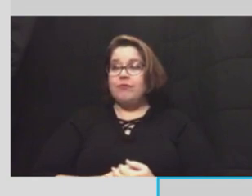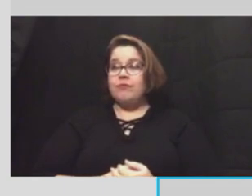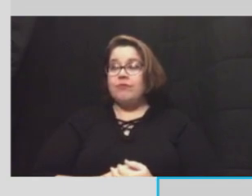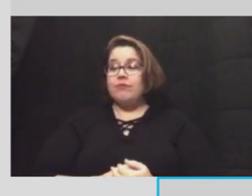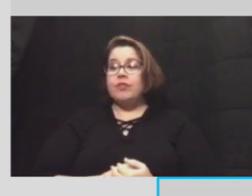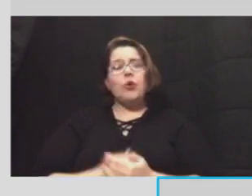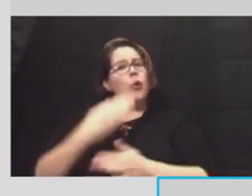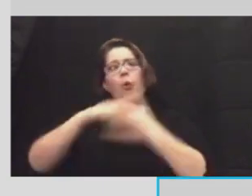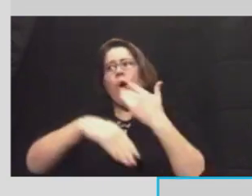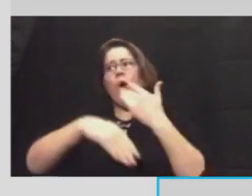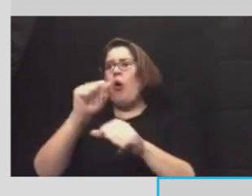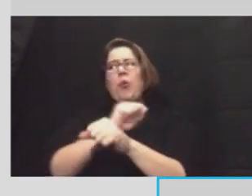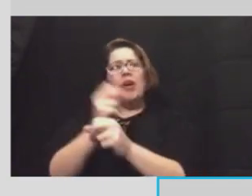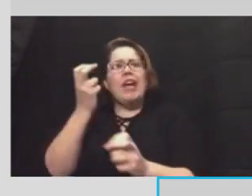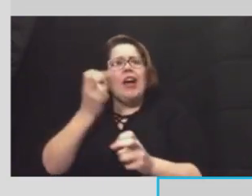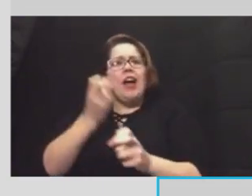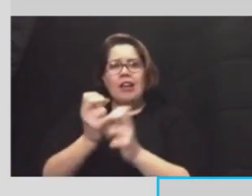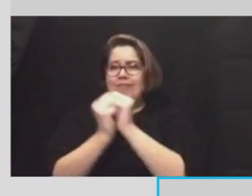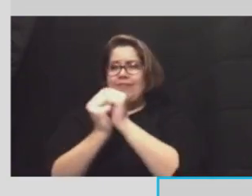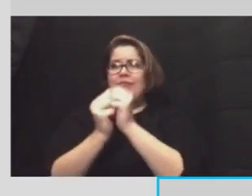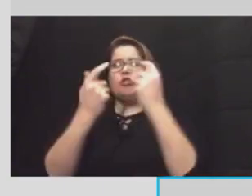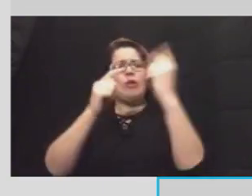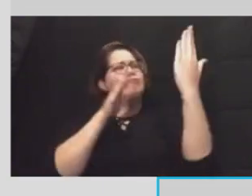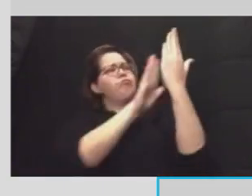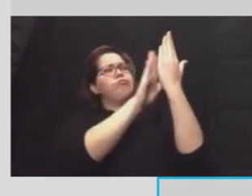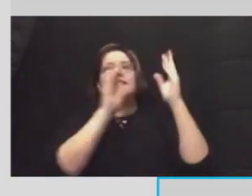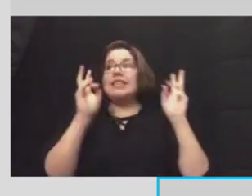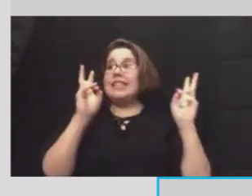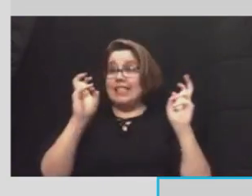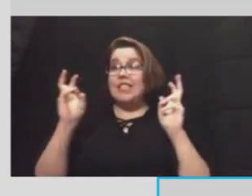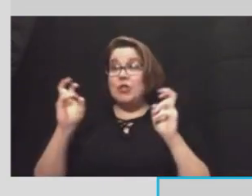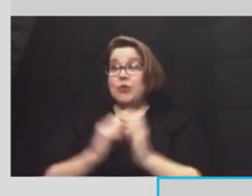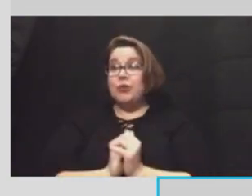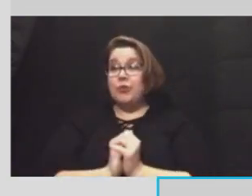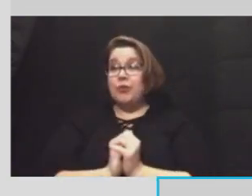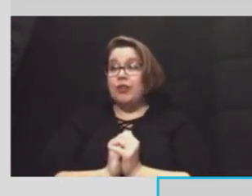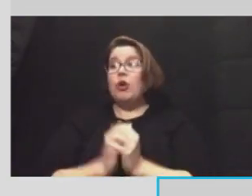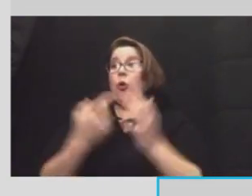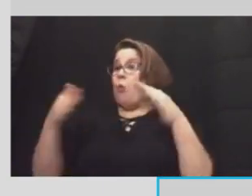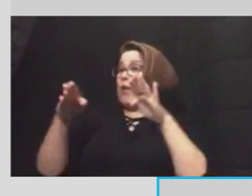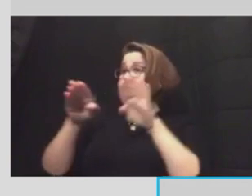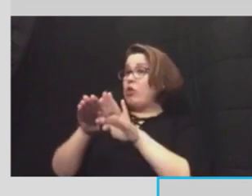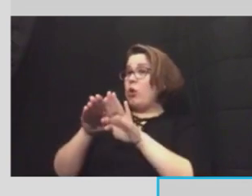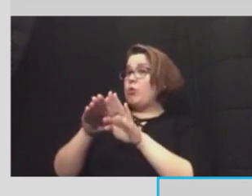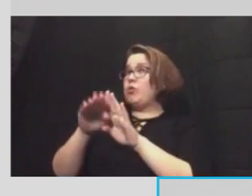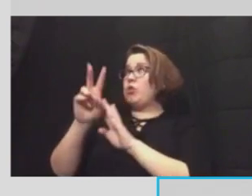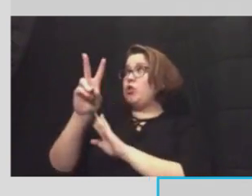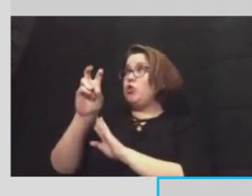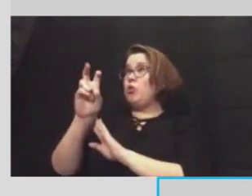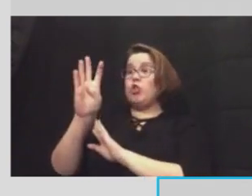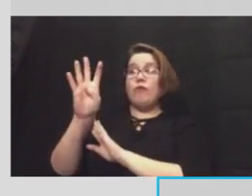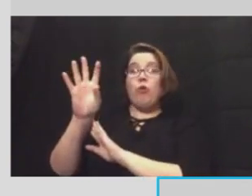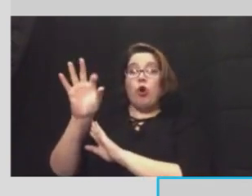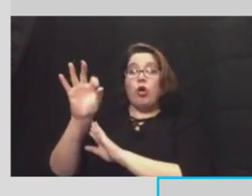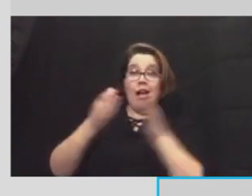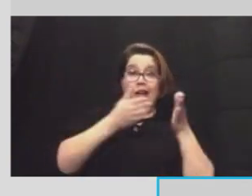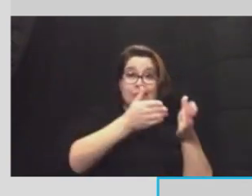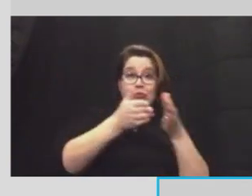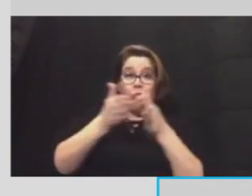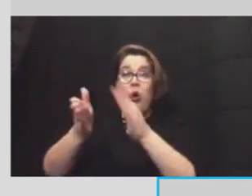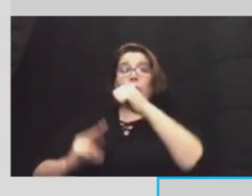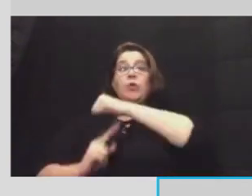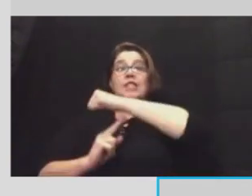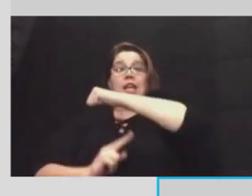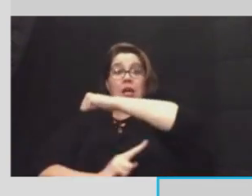all working very hard to try to address this issue. We have closed 249 roads and bridges